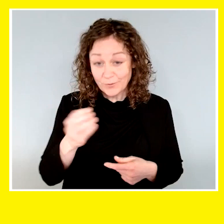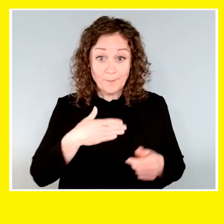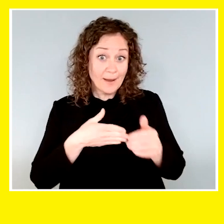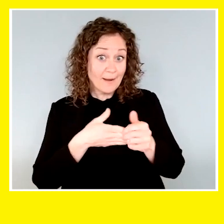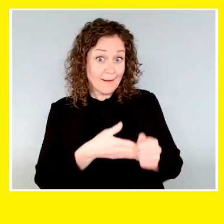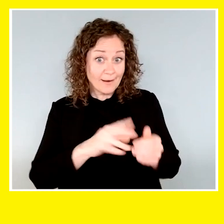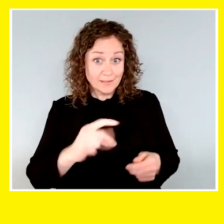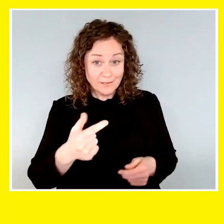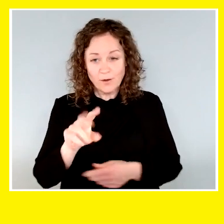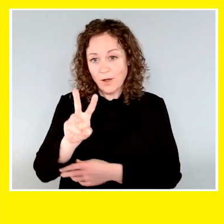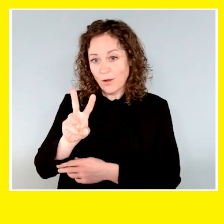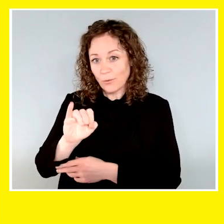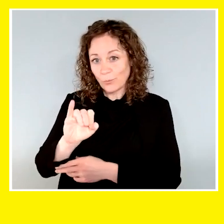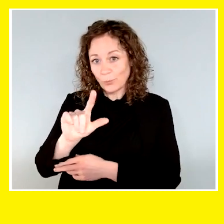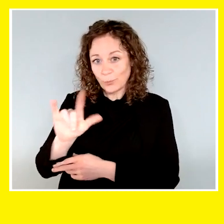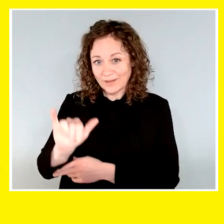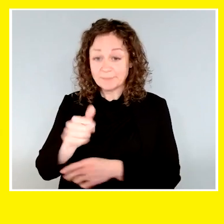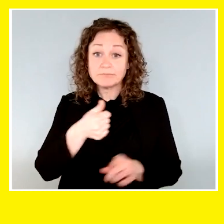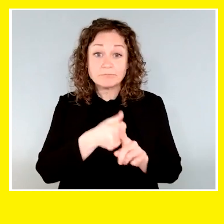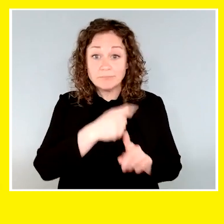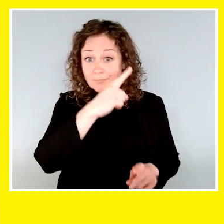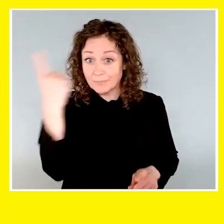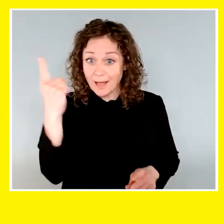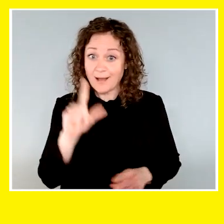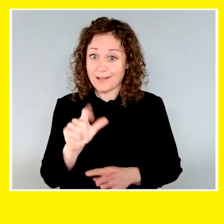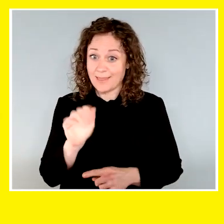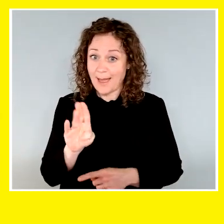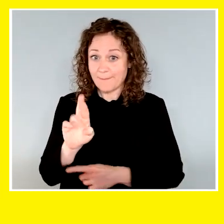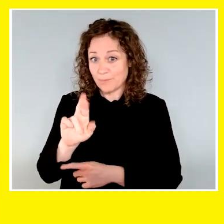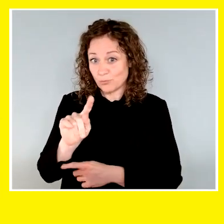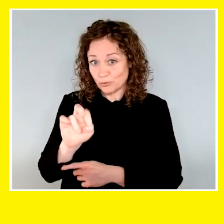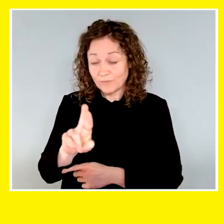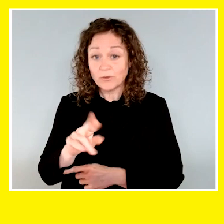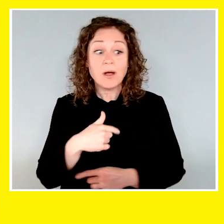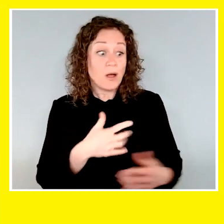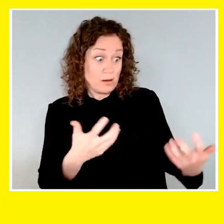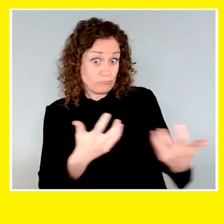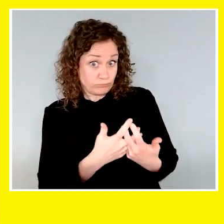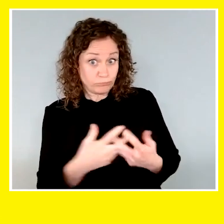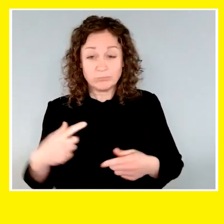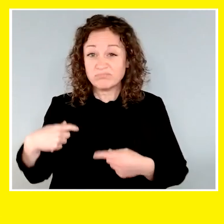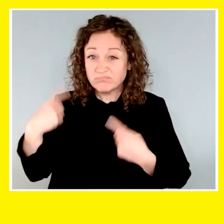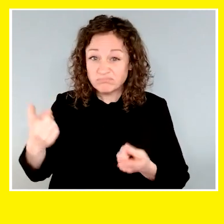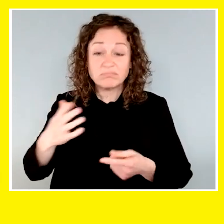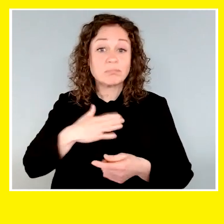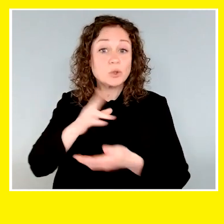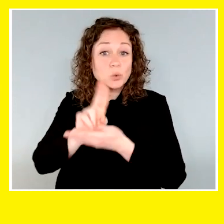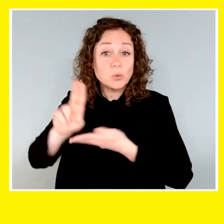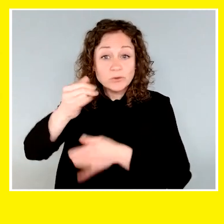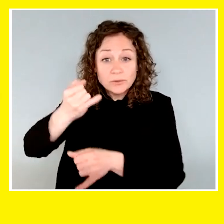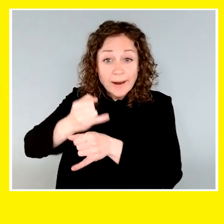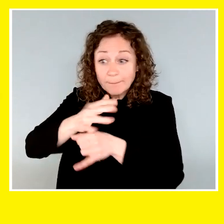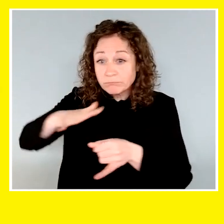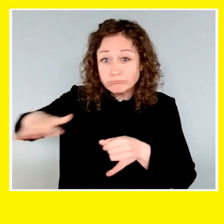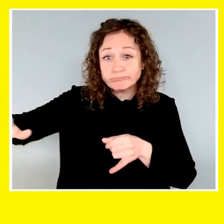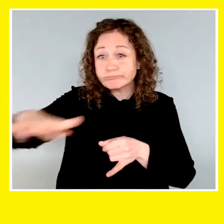And this is my guide dog, Willie. He is a black Labrador retriever. Since getting Willie, I have been able to navigate my university campus